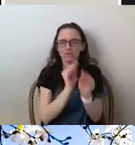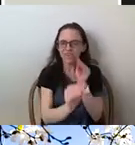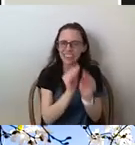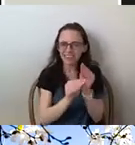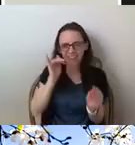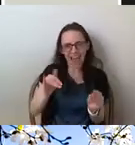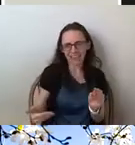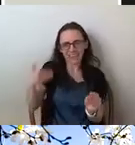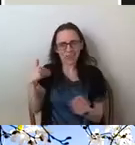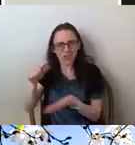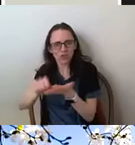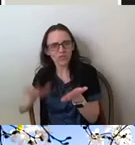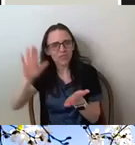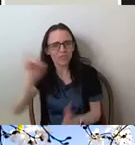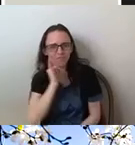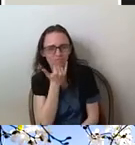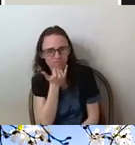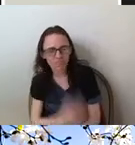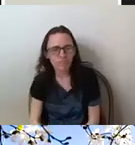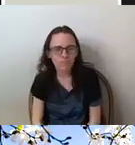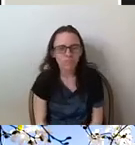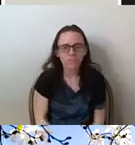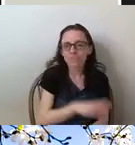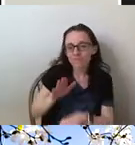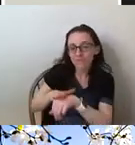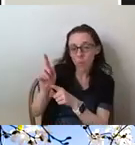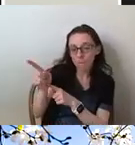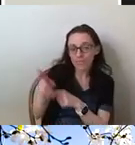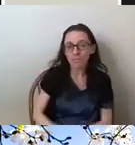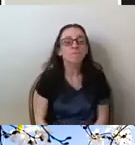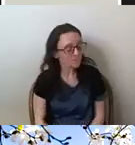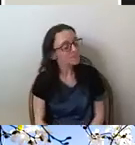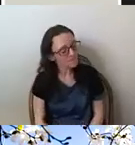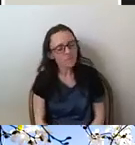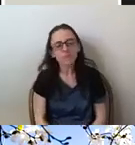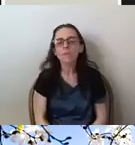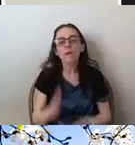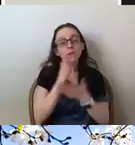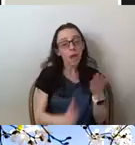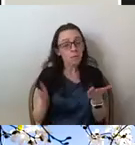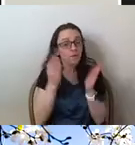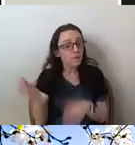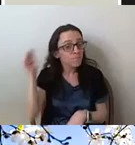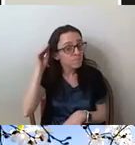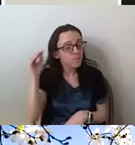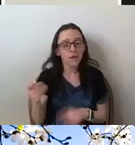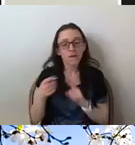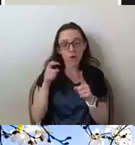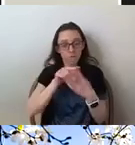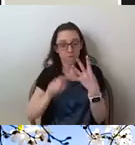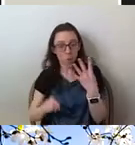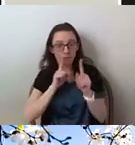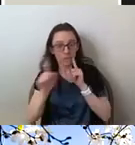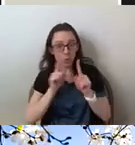One minute. Okay. So some of the takeaways of this of these interviews are that